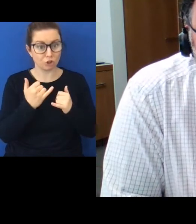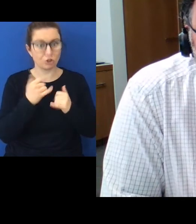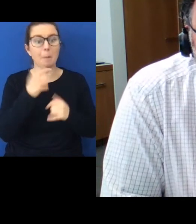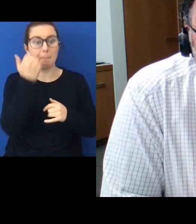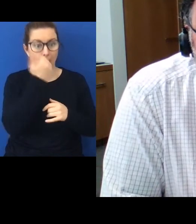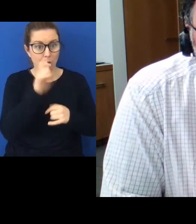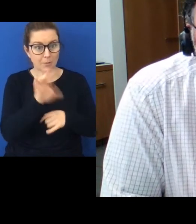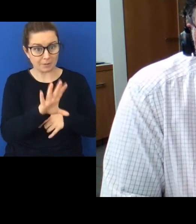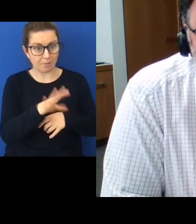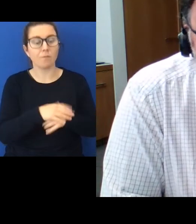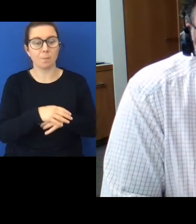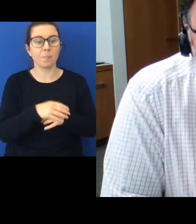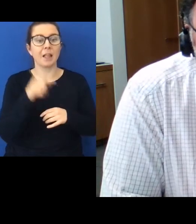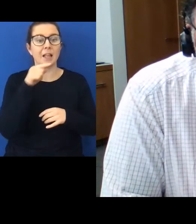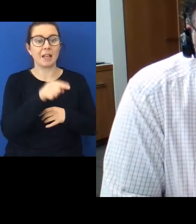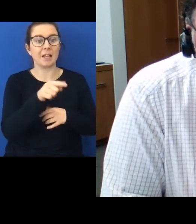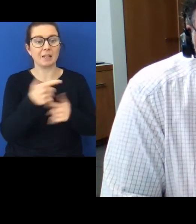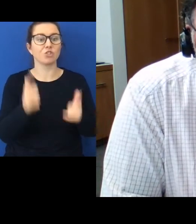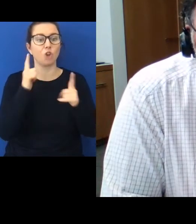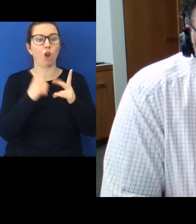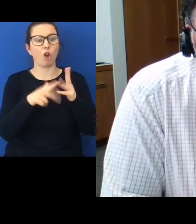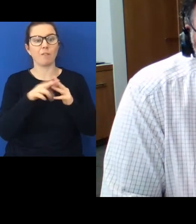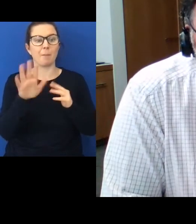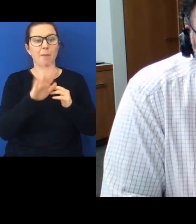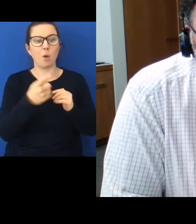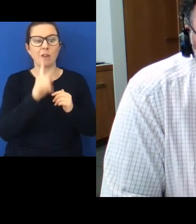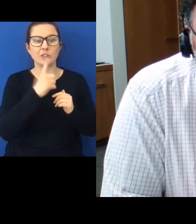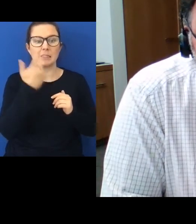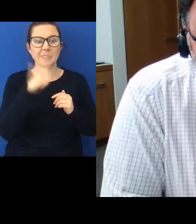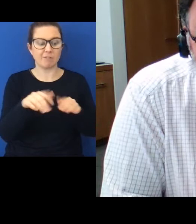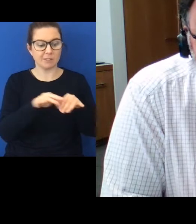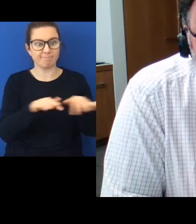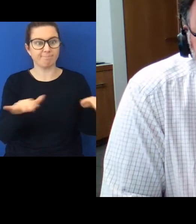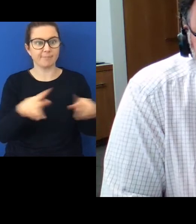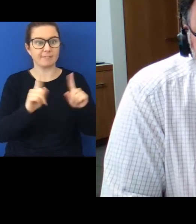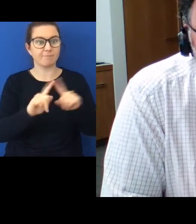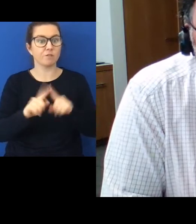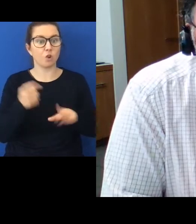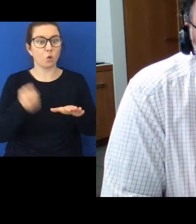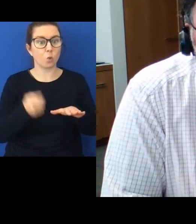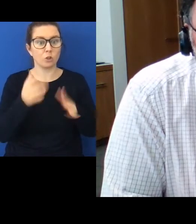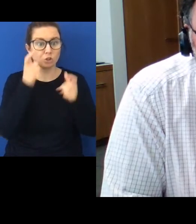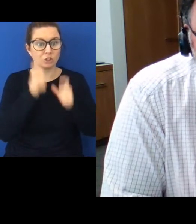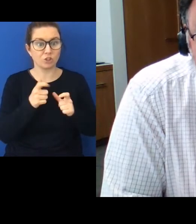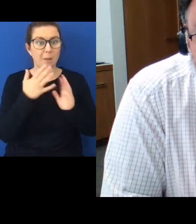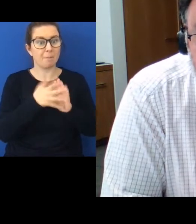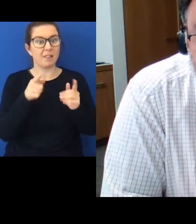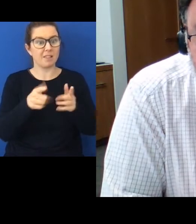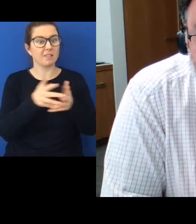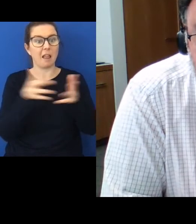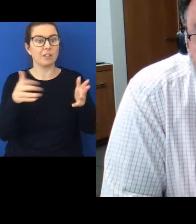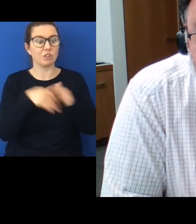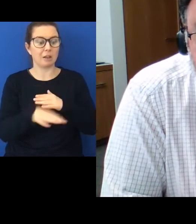and in charge of about 170 district court judges, so the largest bench in Australasia, as far as I